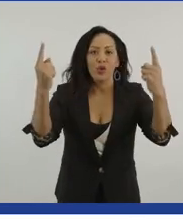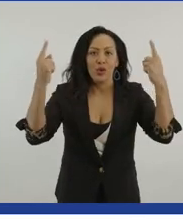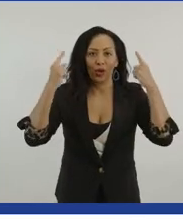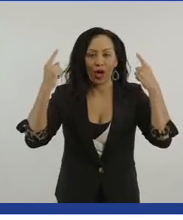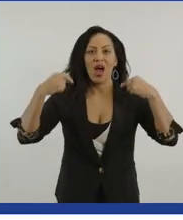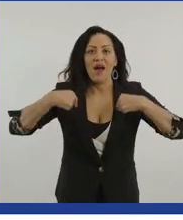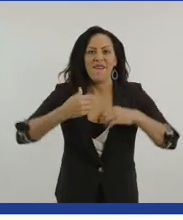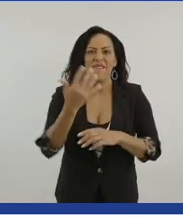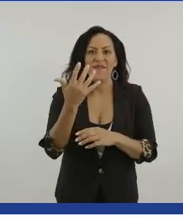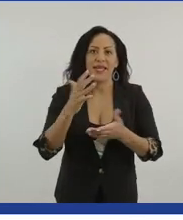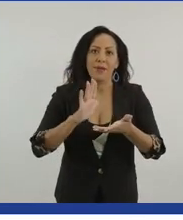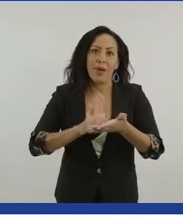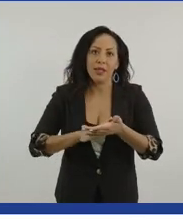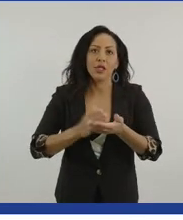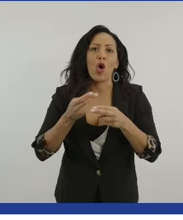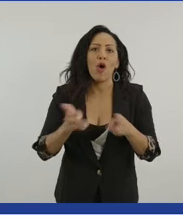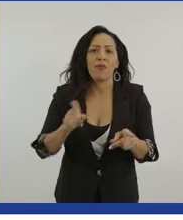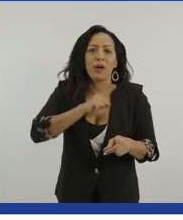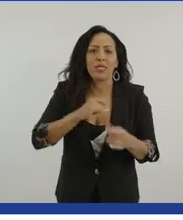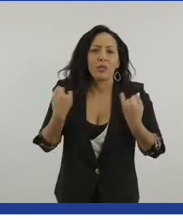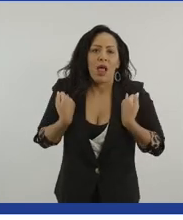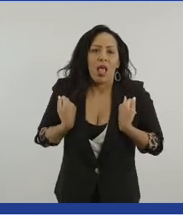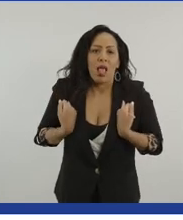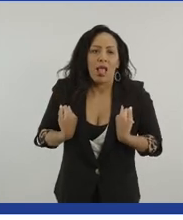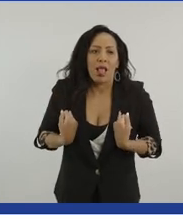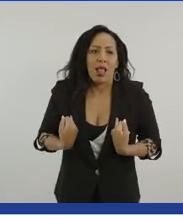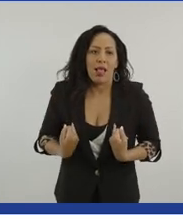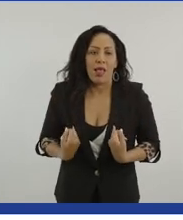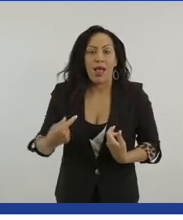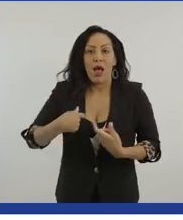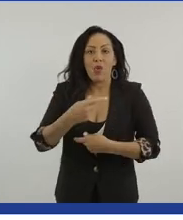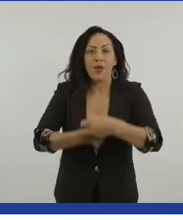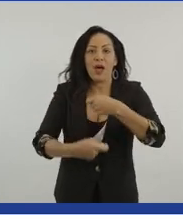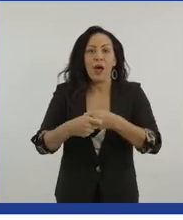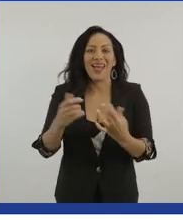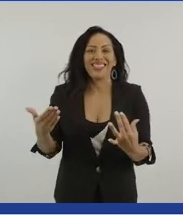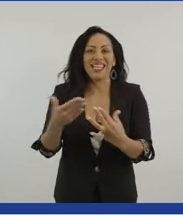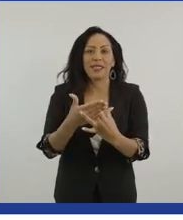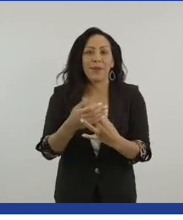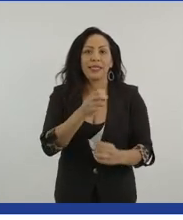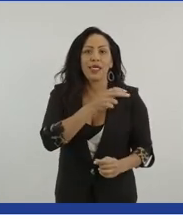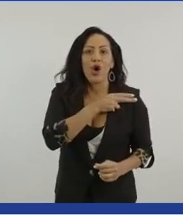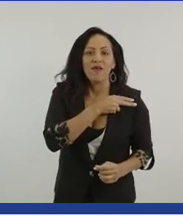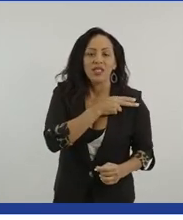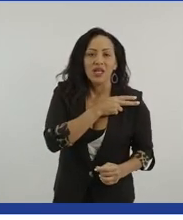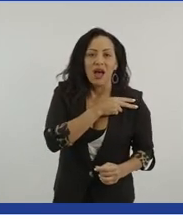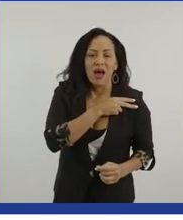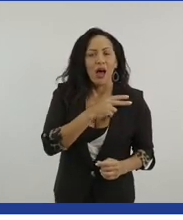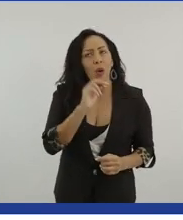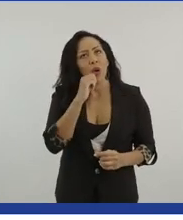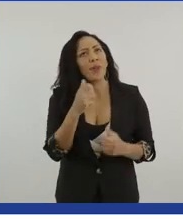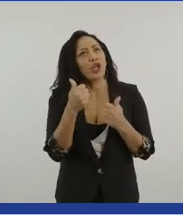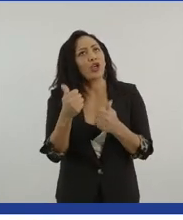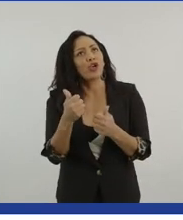of basically being really ill. Um, I'm now going to be the accessibility officer and it'd really be good to get some of your